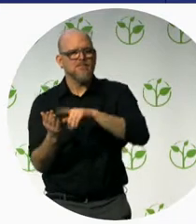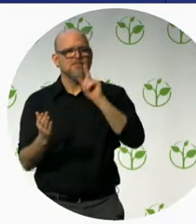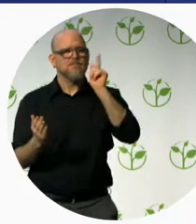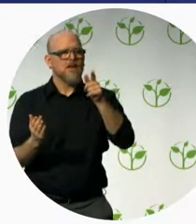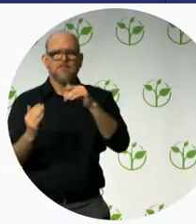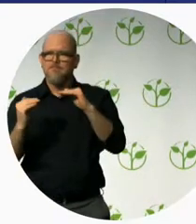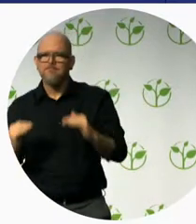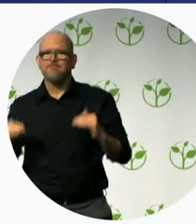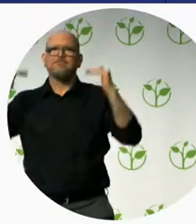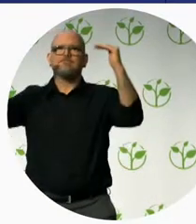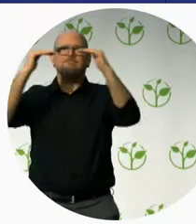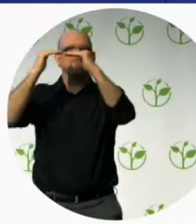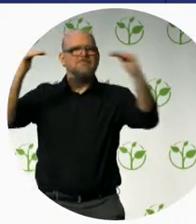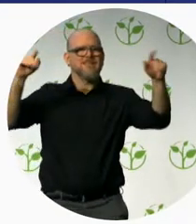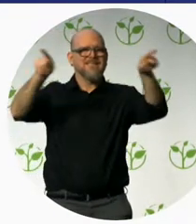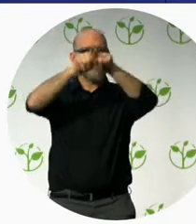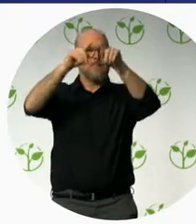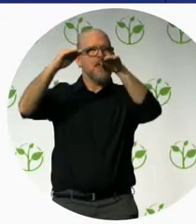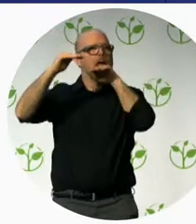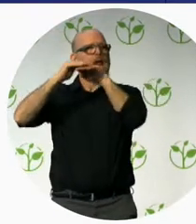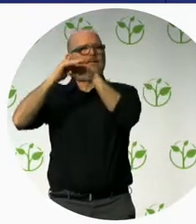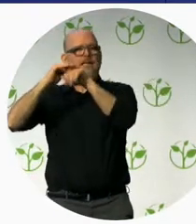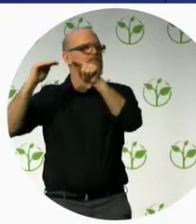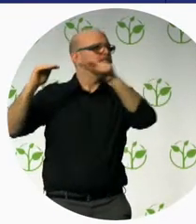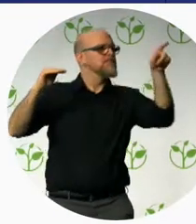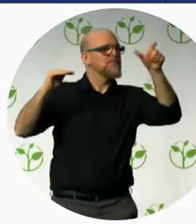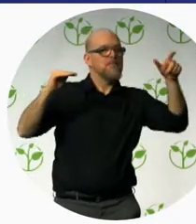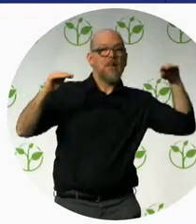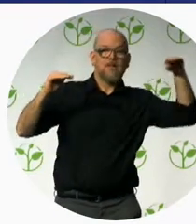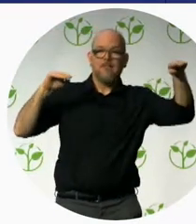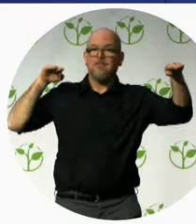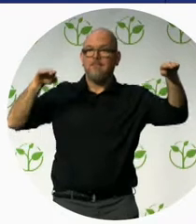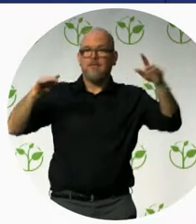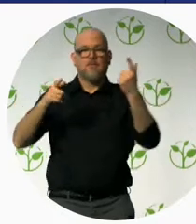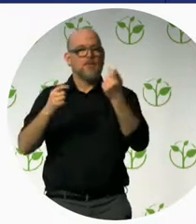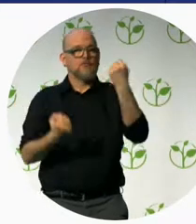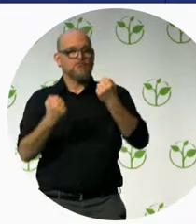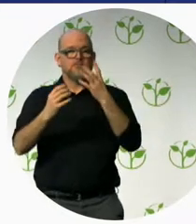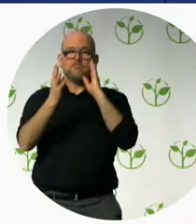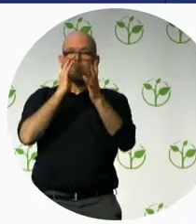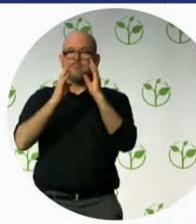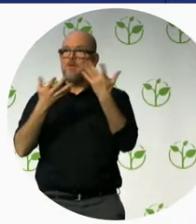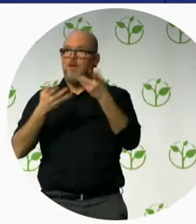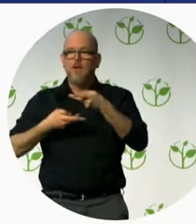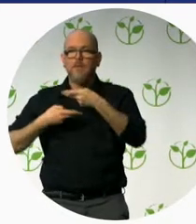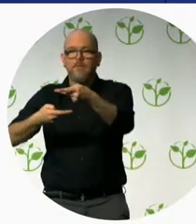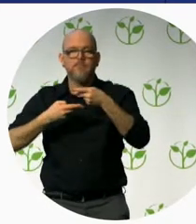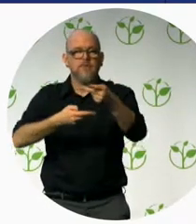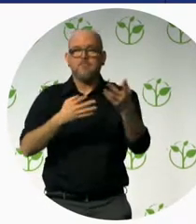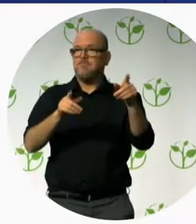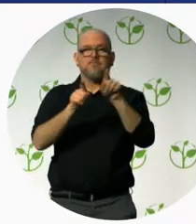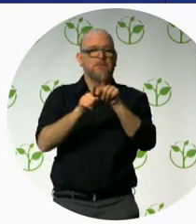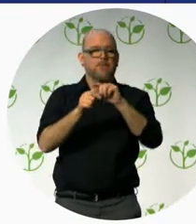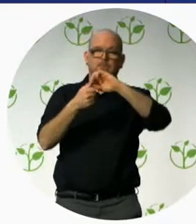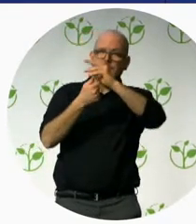existing facilities such as free public transport assistance or discount in museum while abroad. The